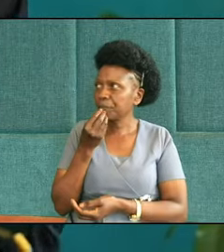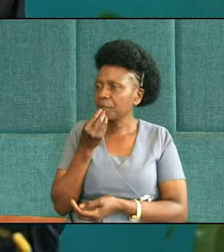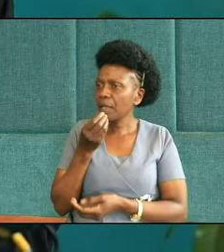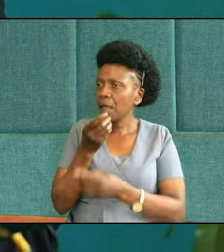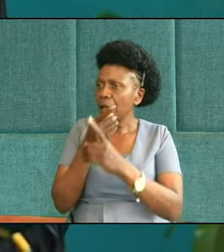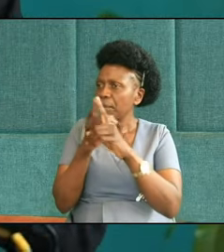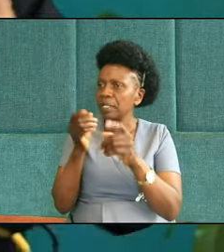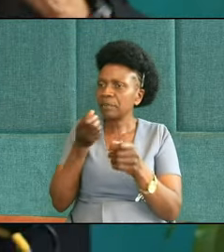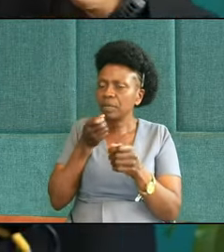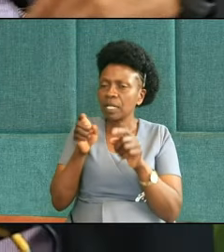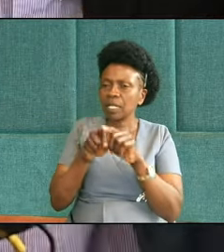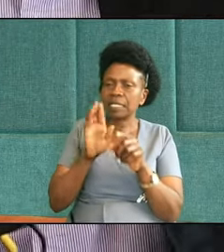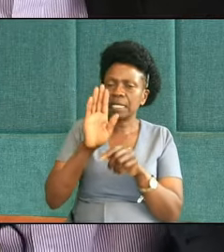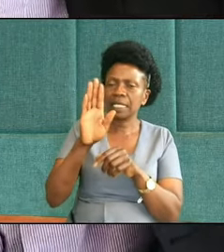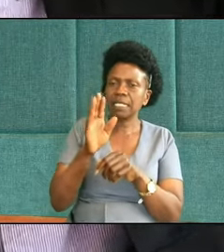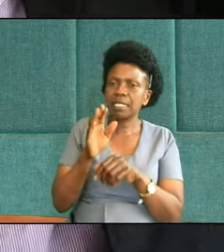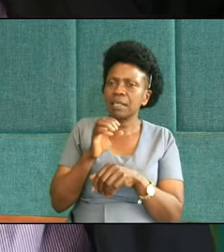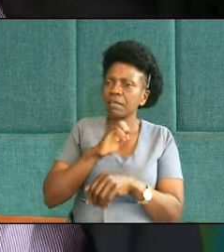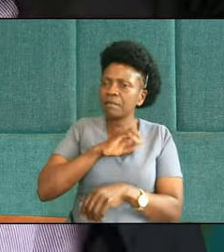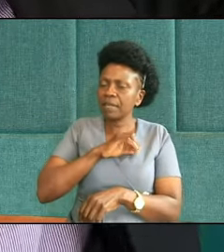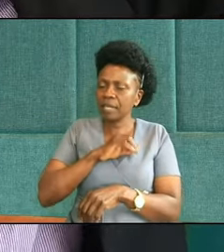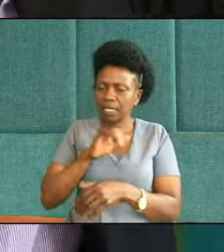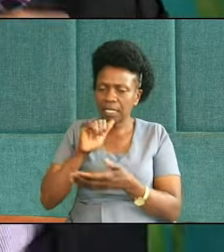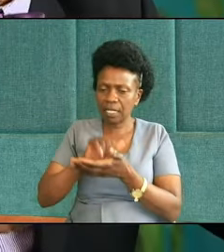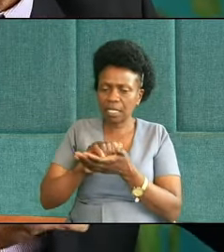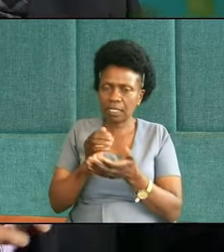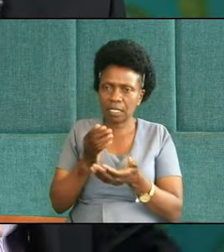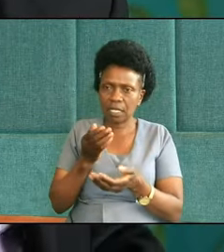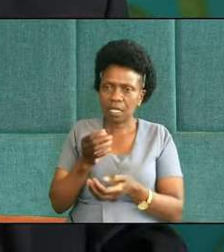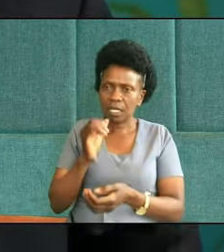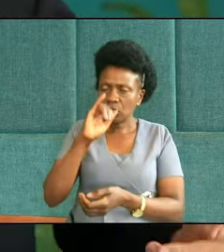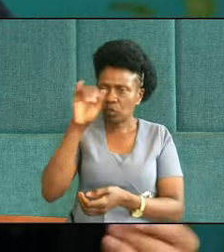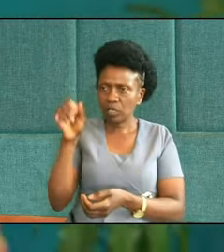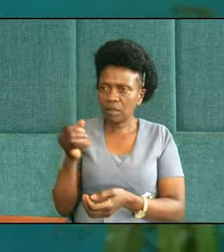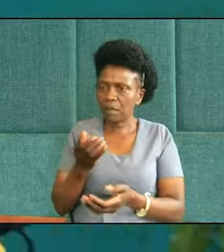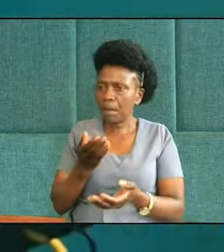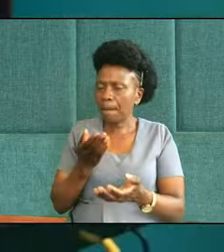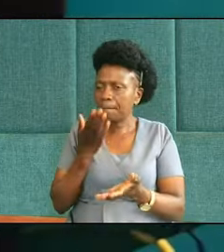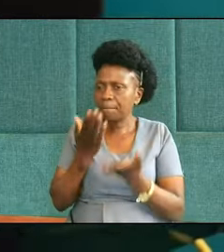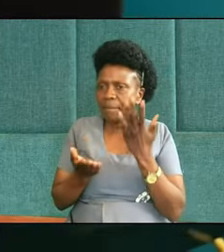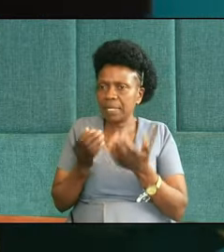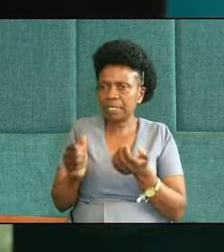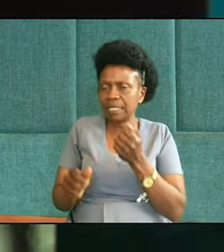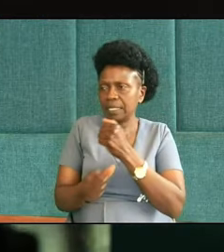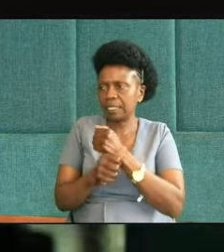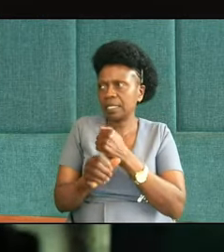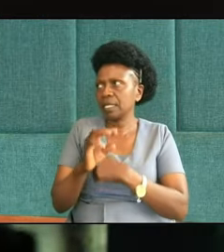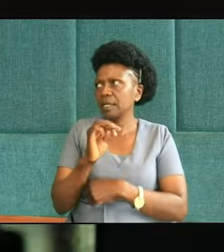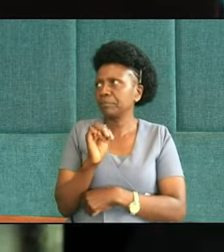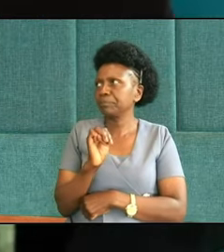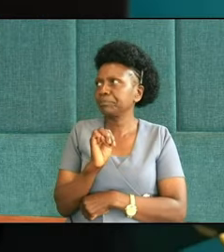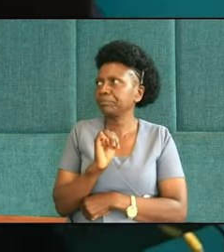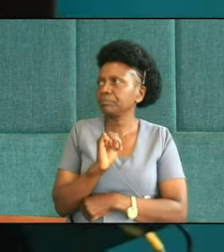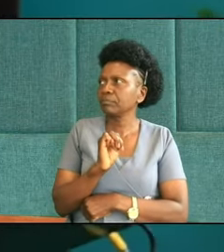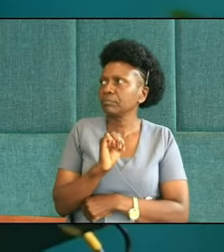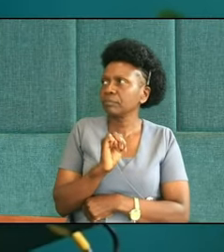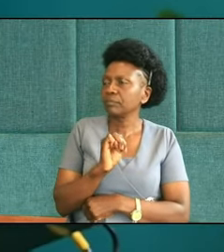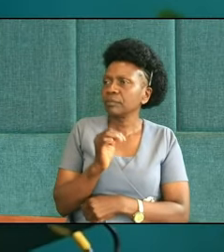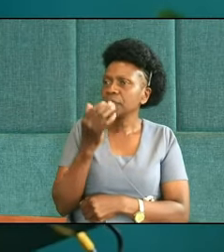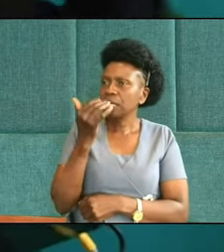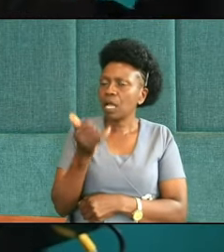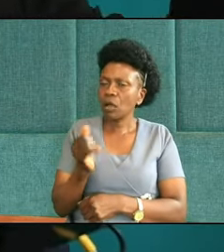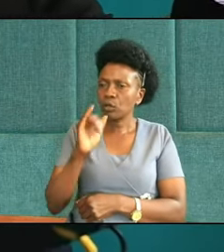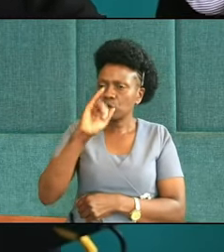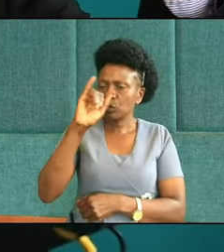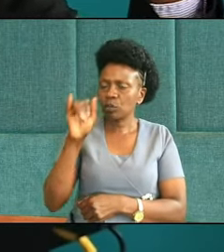can't let him go, already Joseph is gone, he's dead, Jacob thought, I can't let Benjamin go, and now Judah